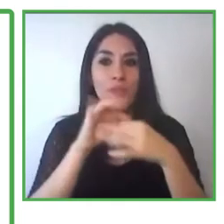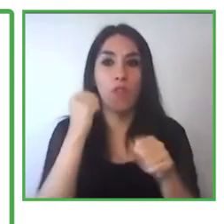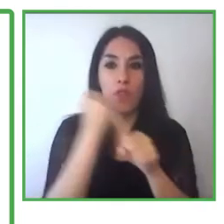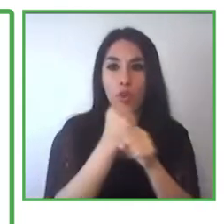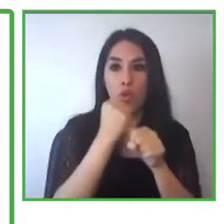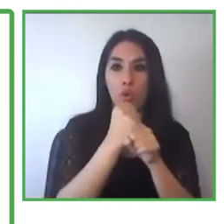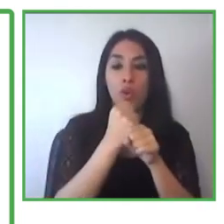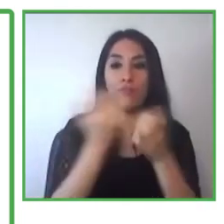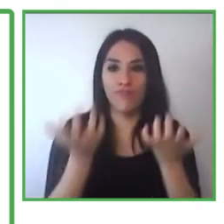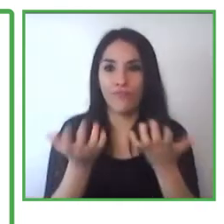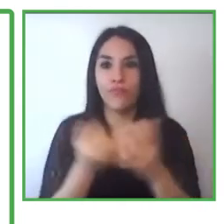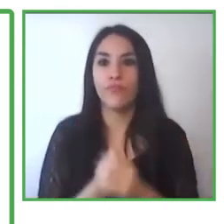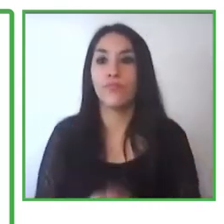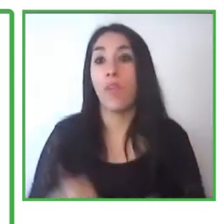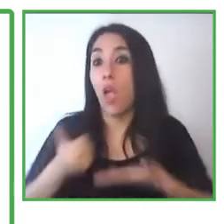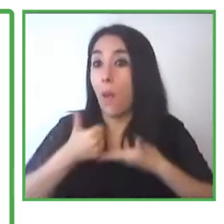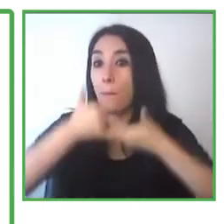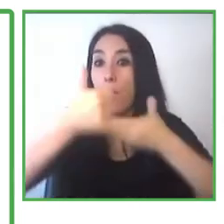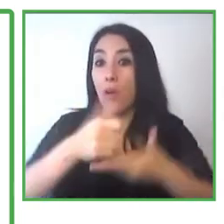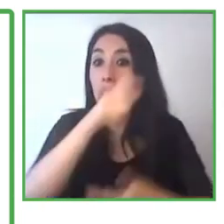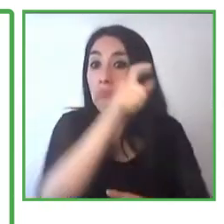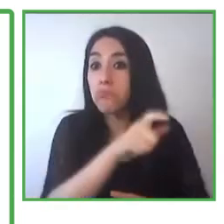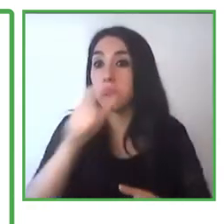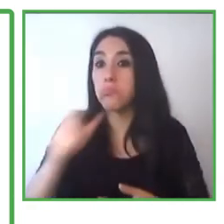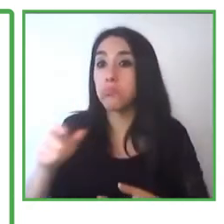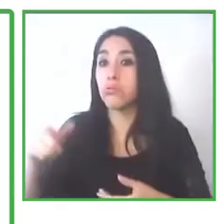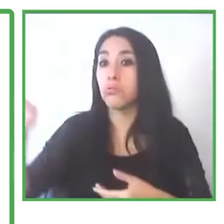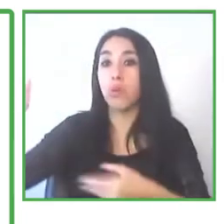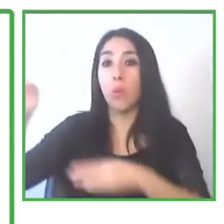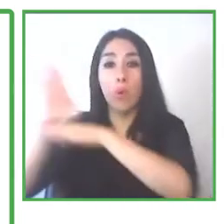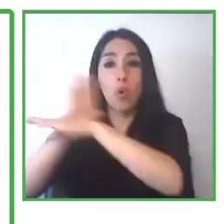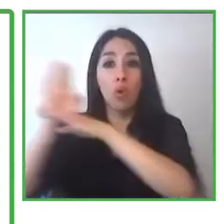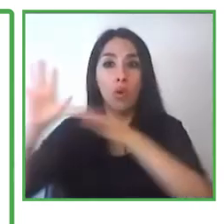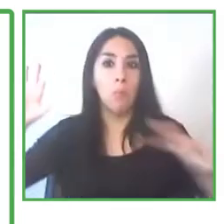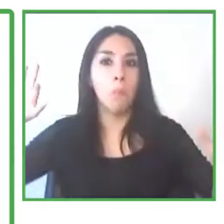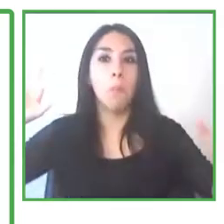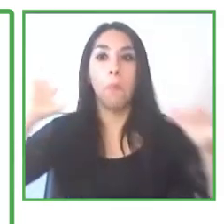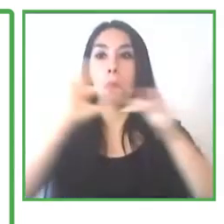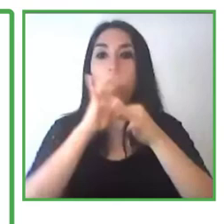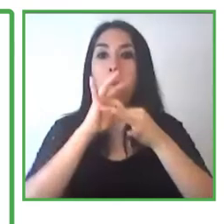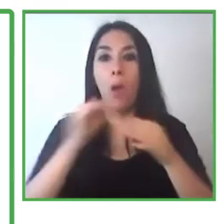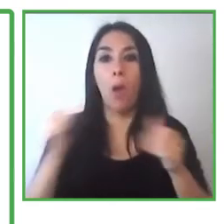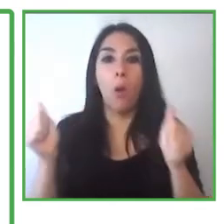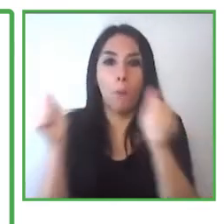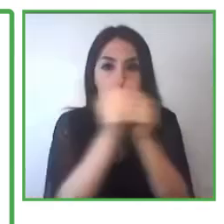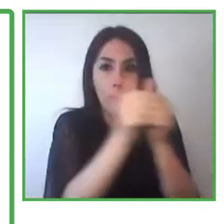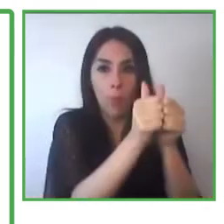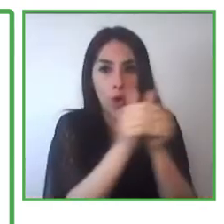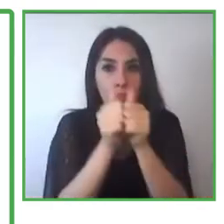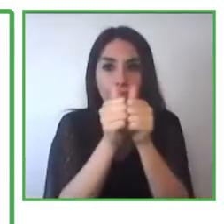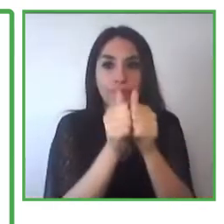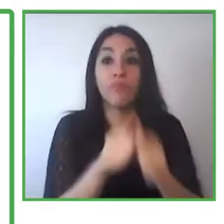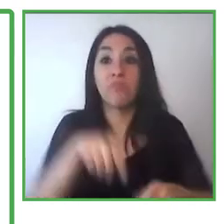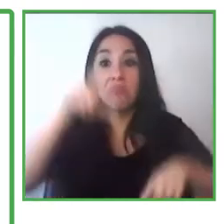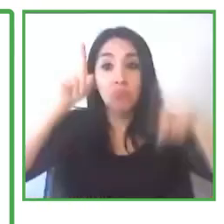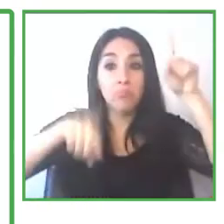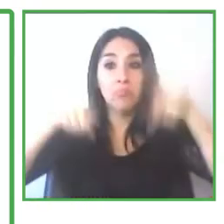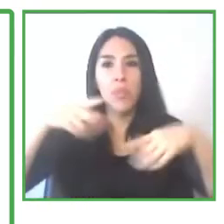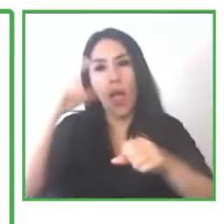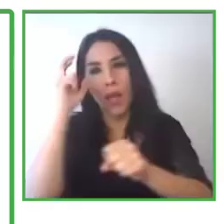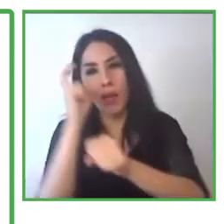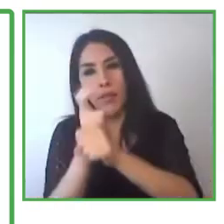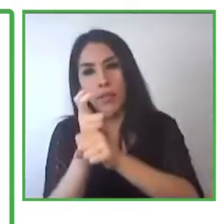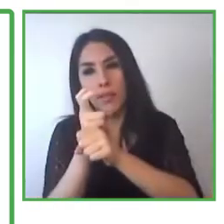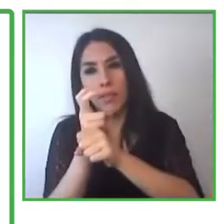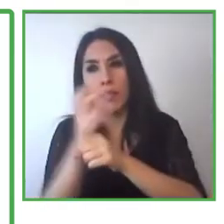that is the prospection of companies, and they're very good at accompanying people, but sometimes what is difficult is to access the company.